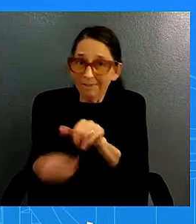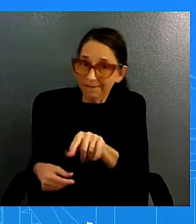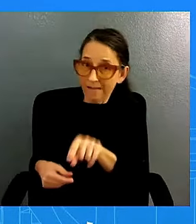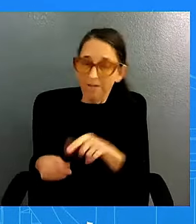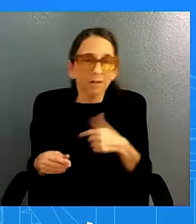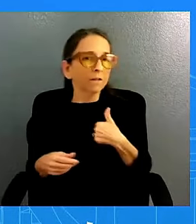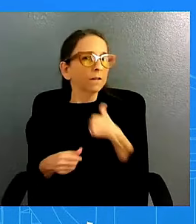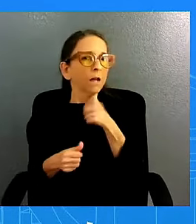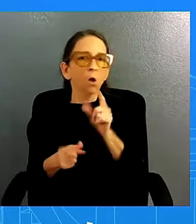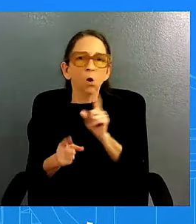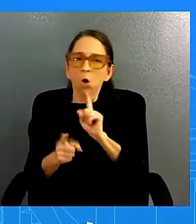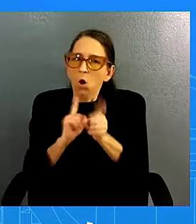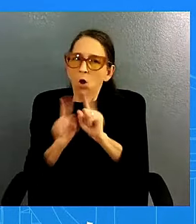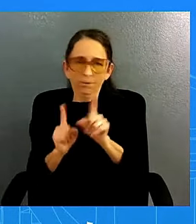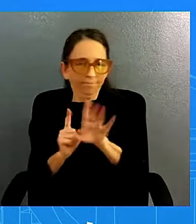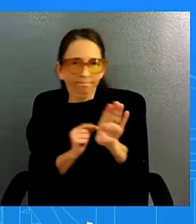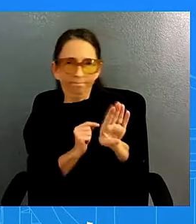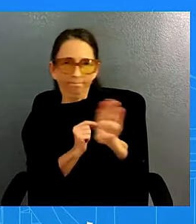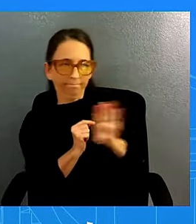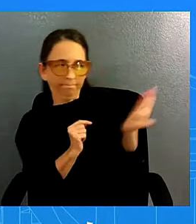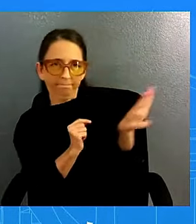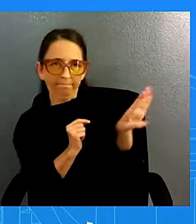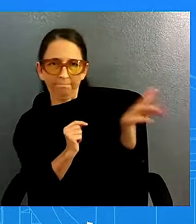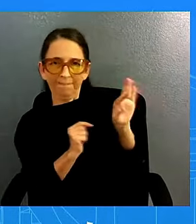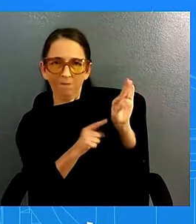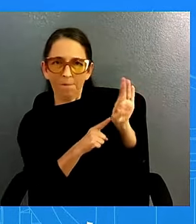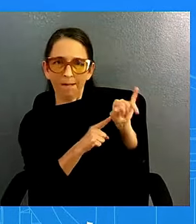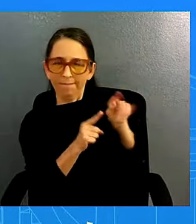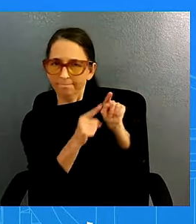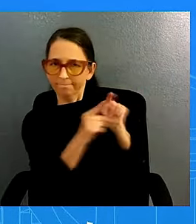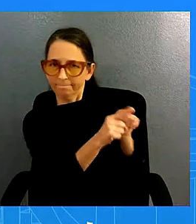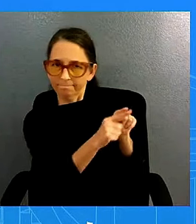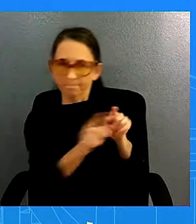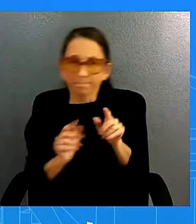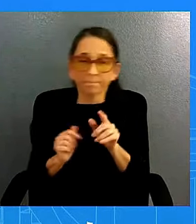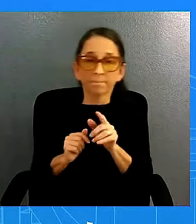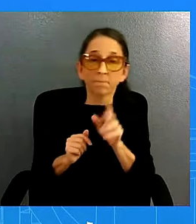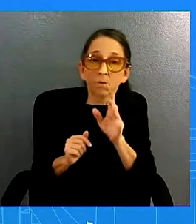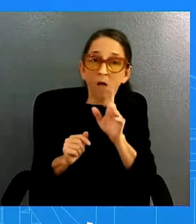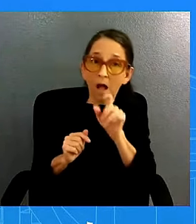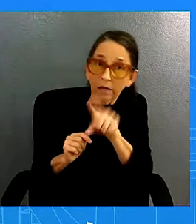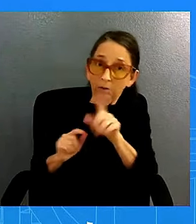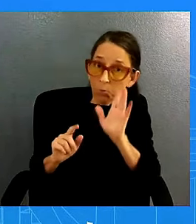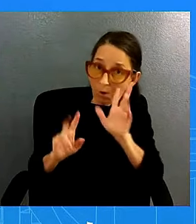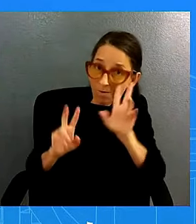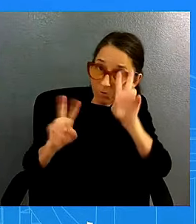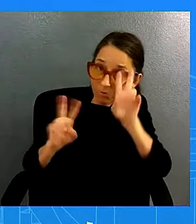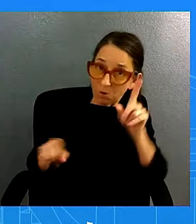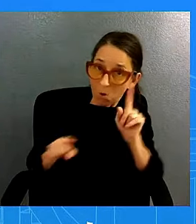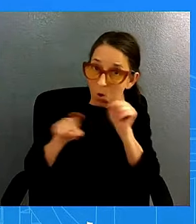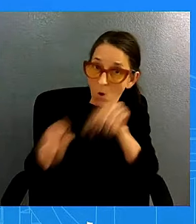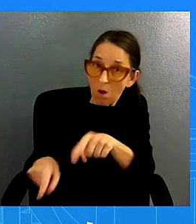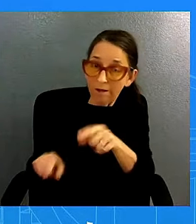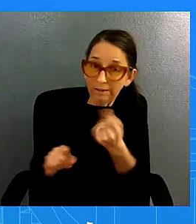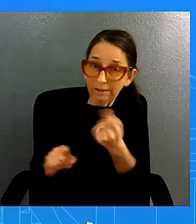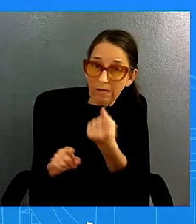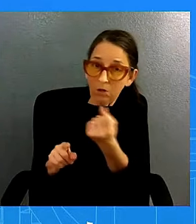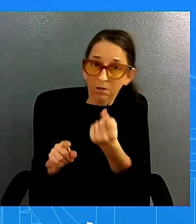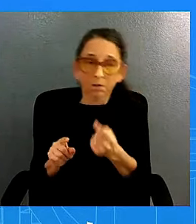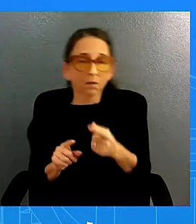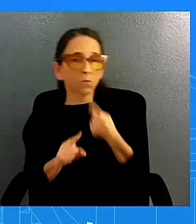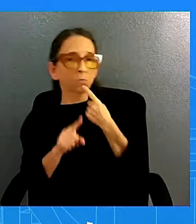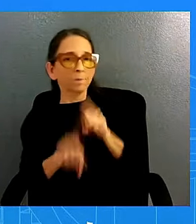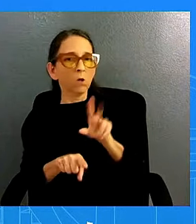attending any of the meetings on saturday she will not be attending any of the meetings on saturday and the decision